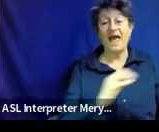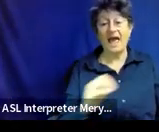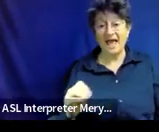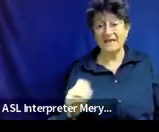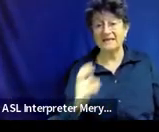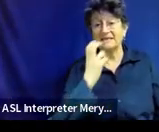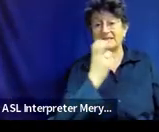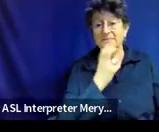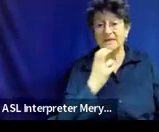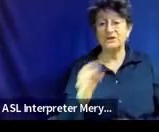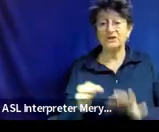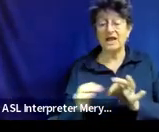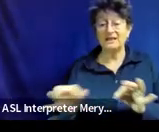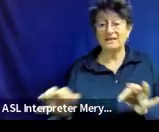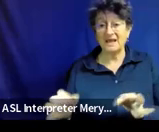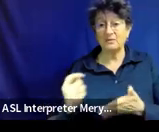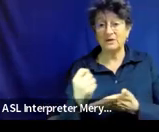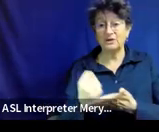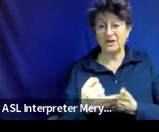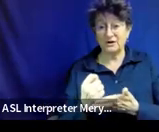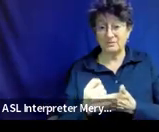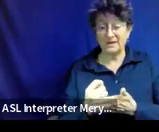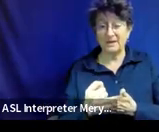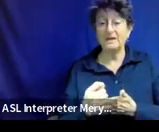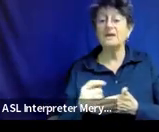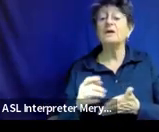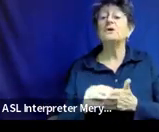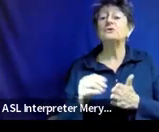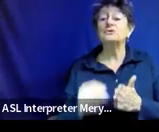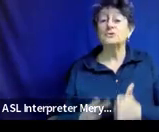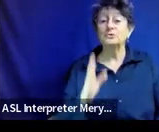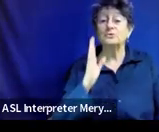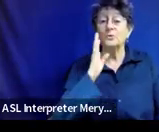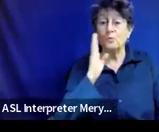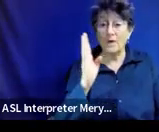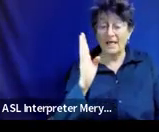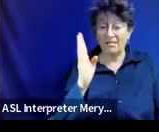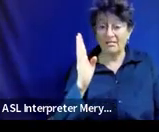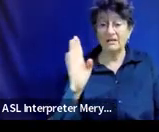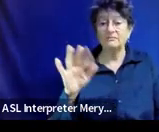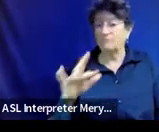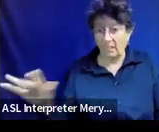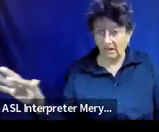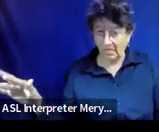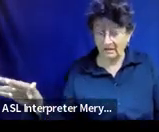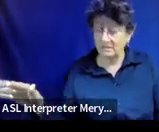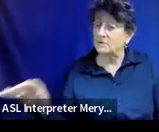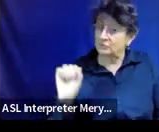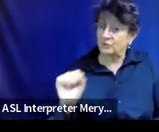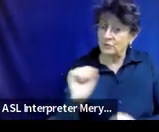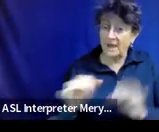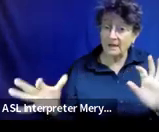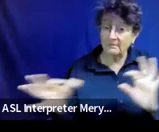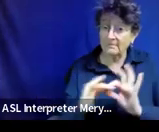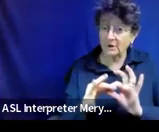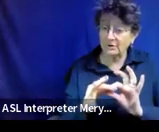therapy, student will, blah, blah, blah, blah, blah. So you can work on the goals together if